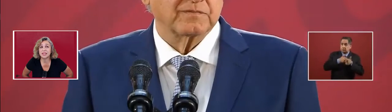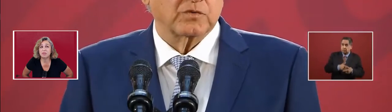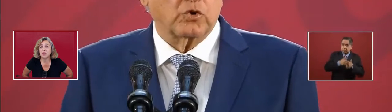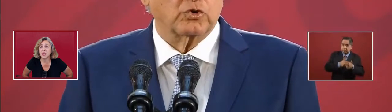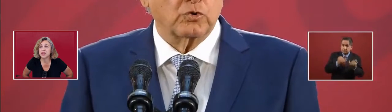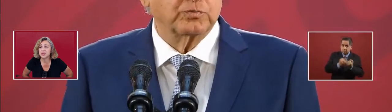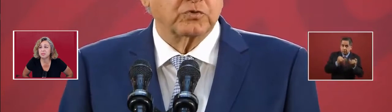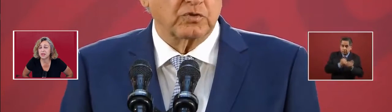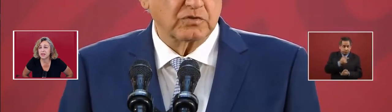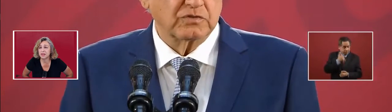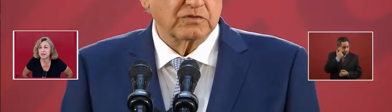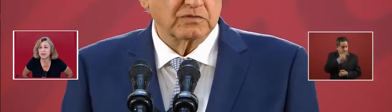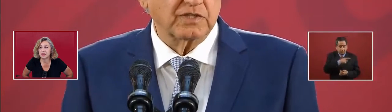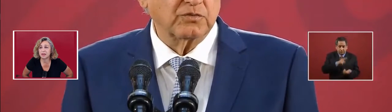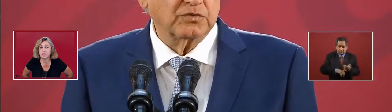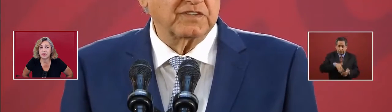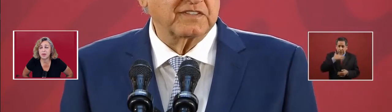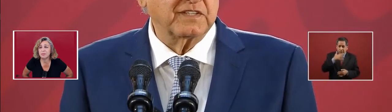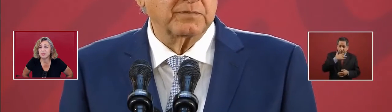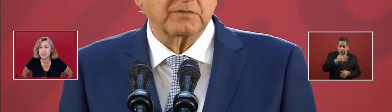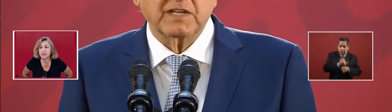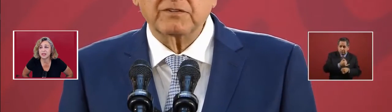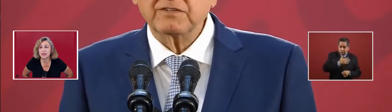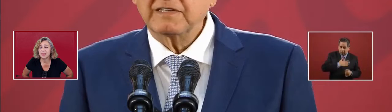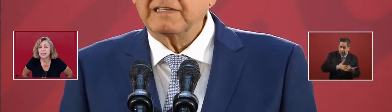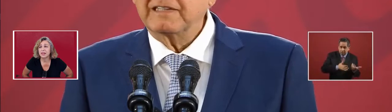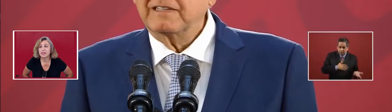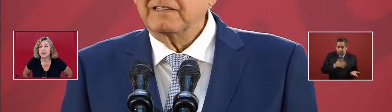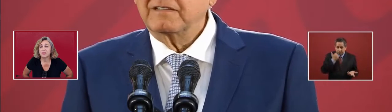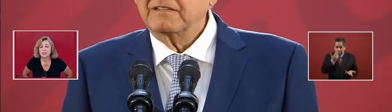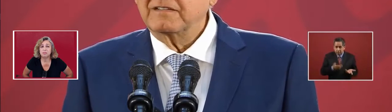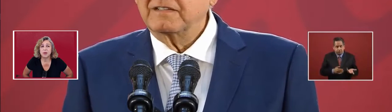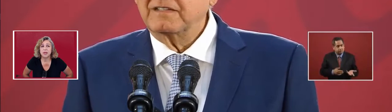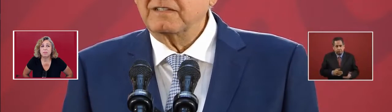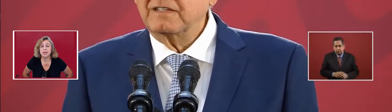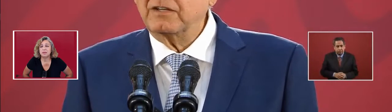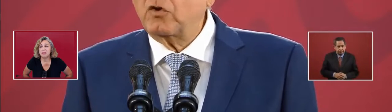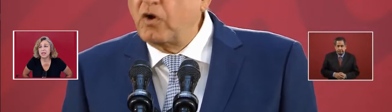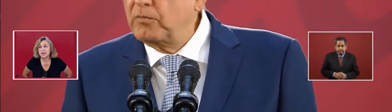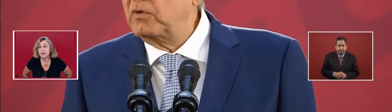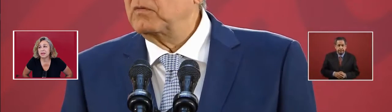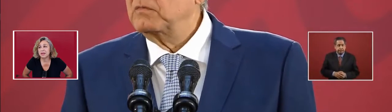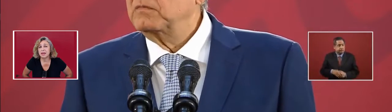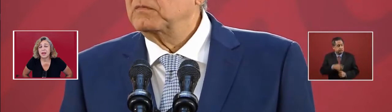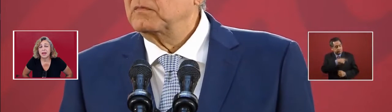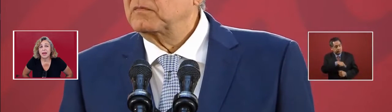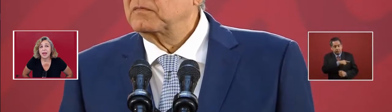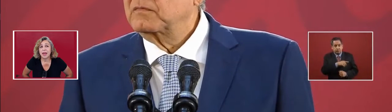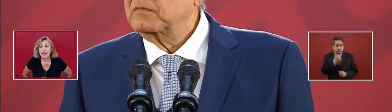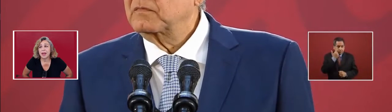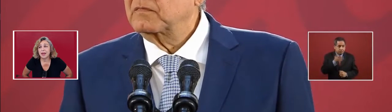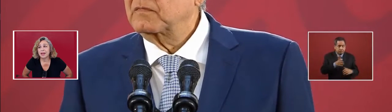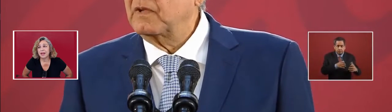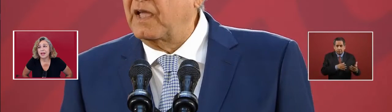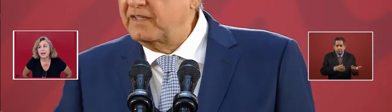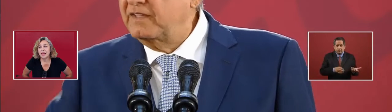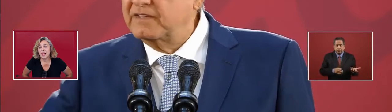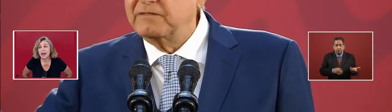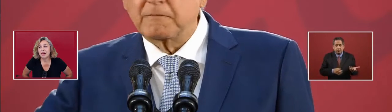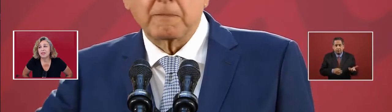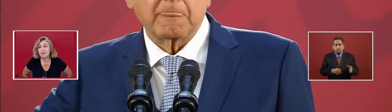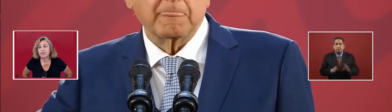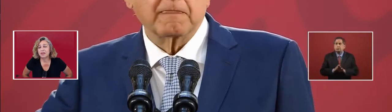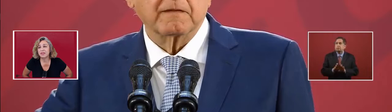that same regimen of corruption that was by the media. And